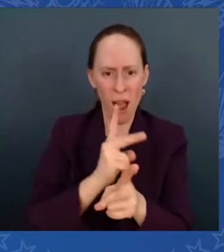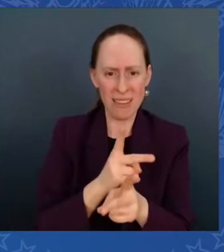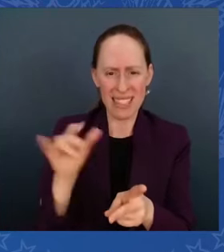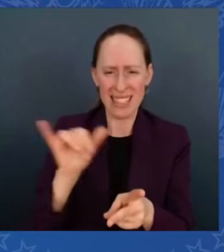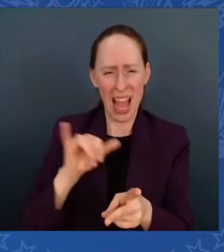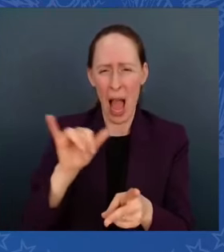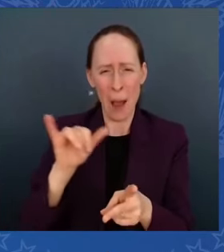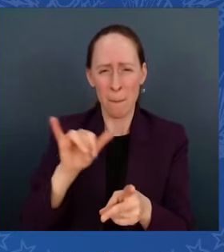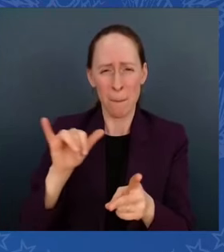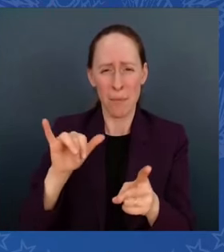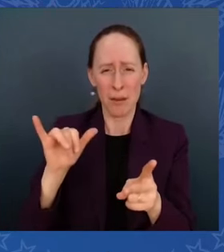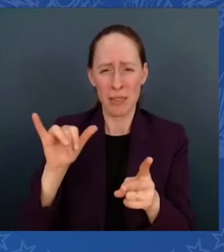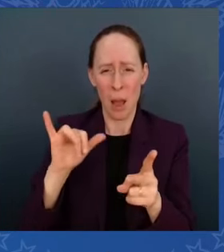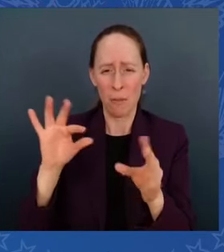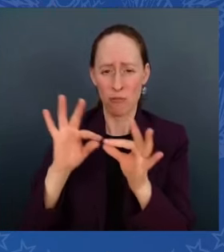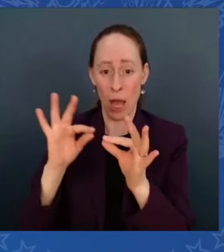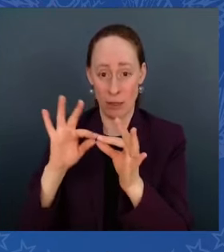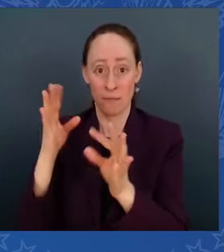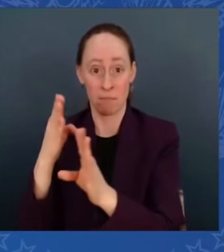Before the pandemic.